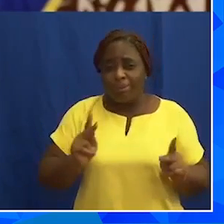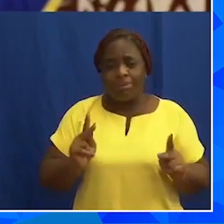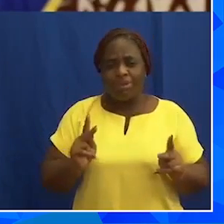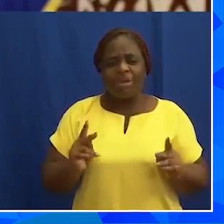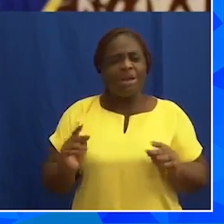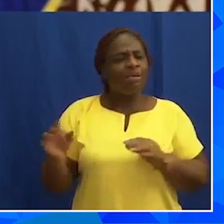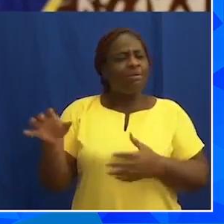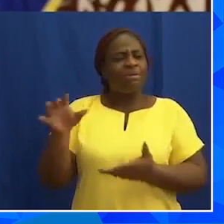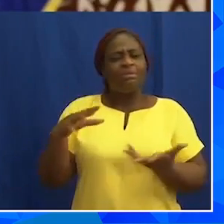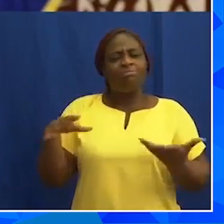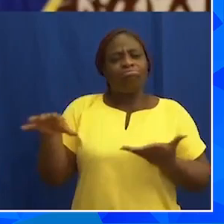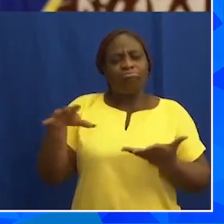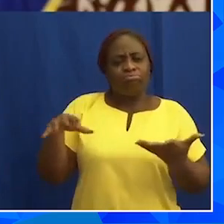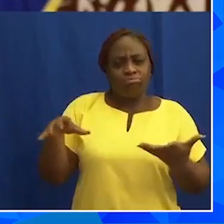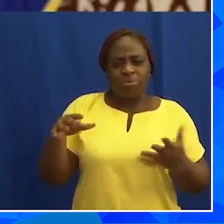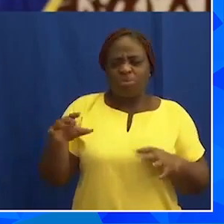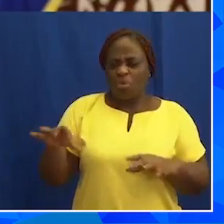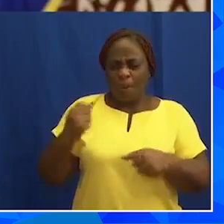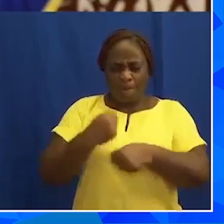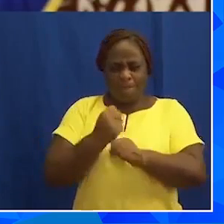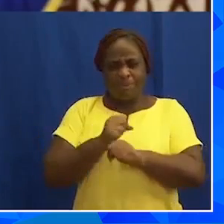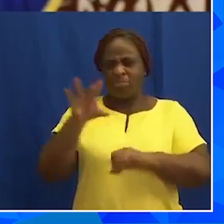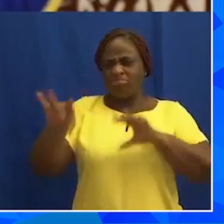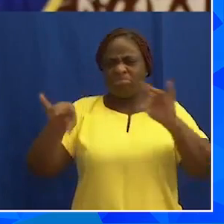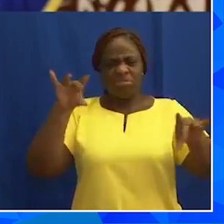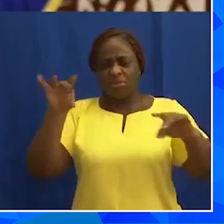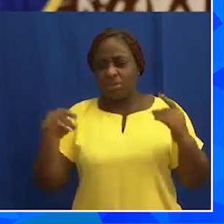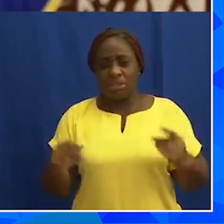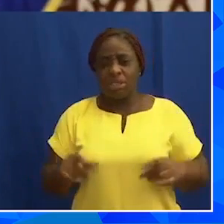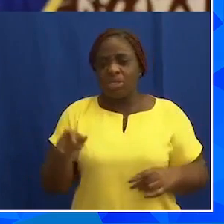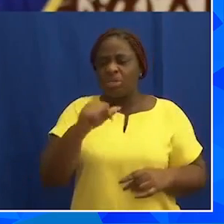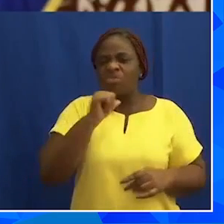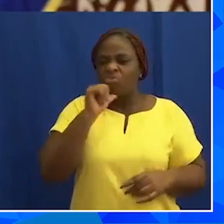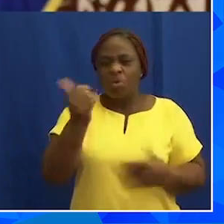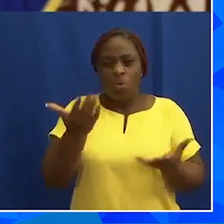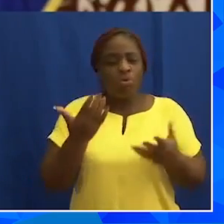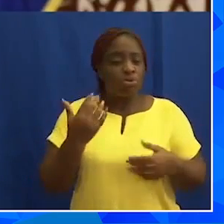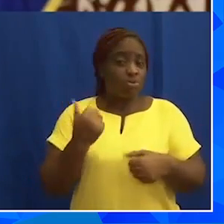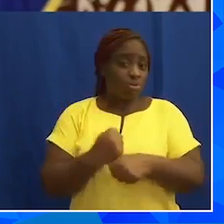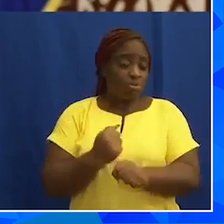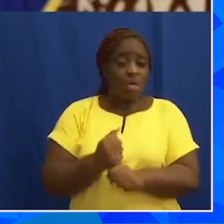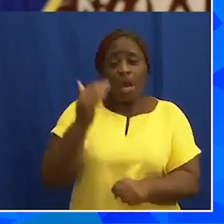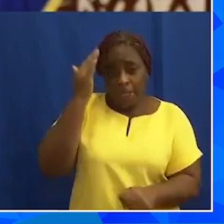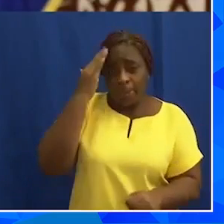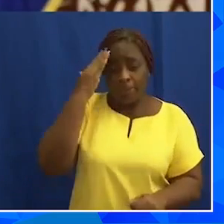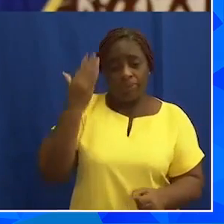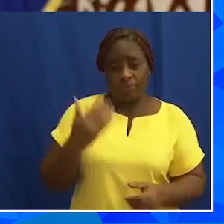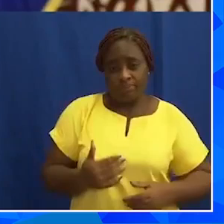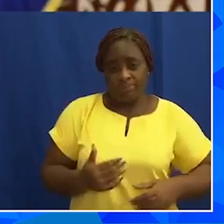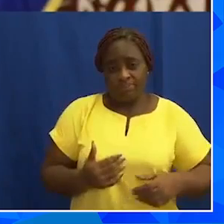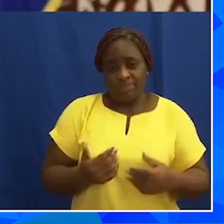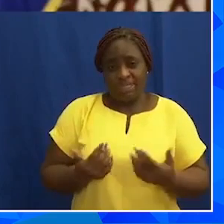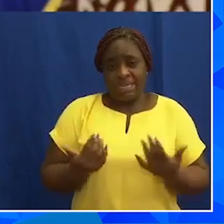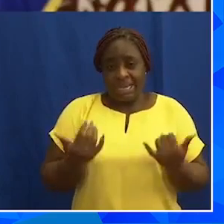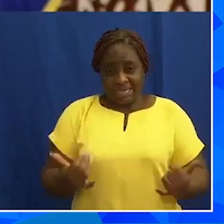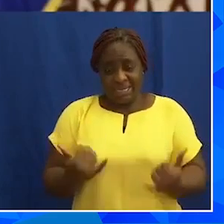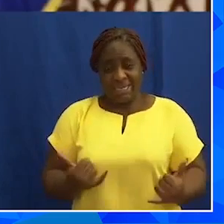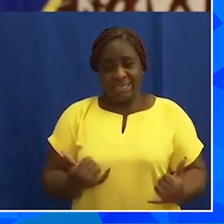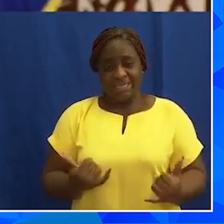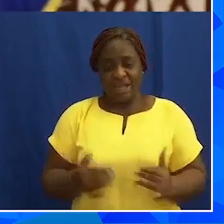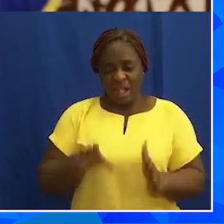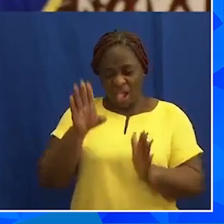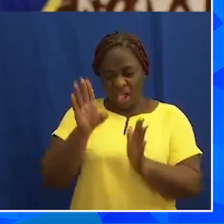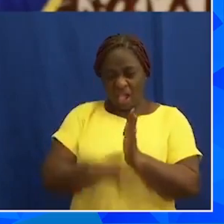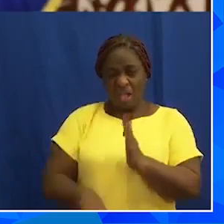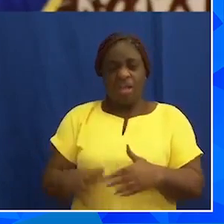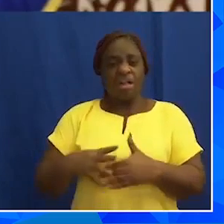to make choices they should not have to make. And I know that it has led to the devaluation